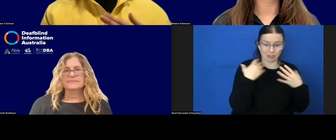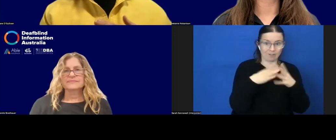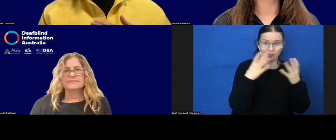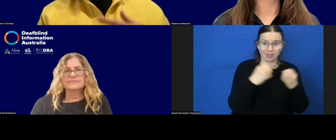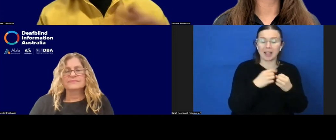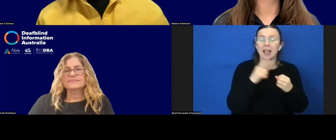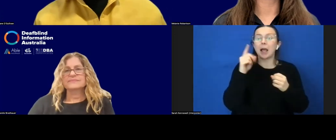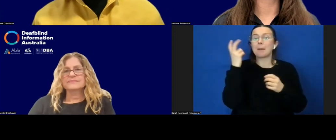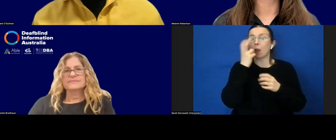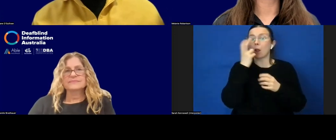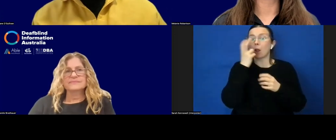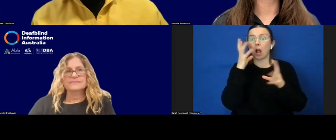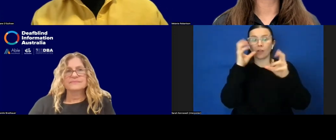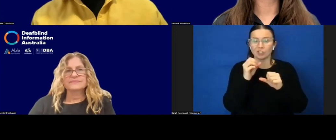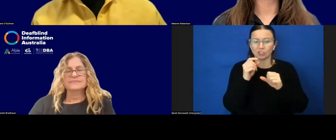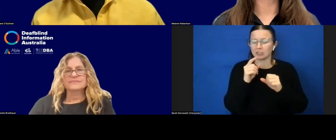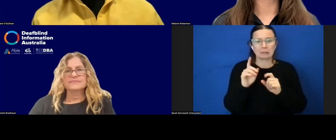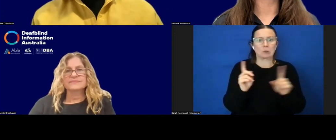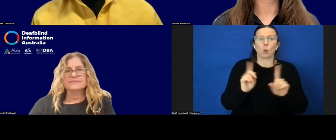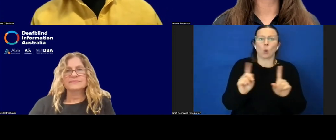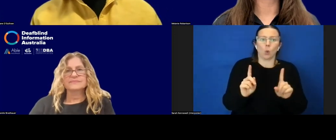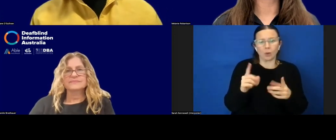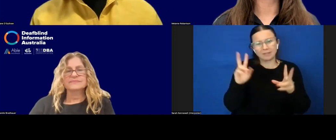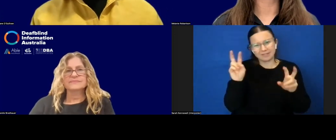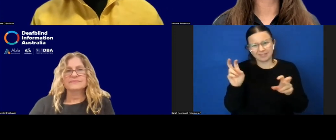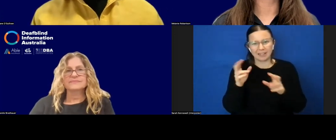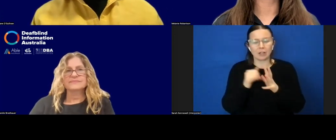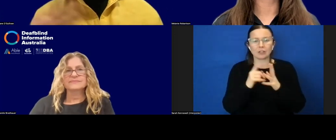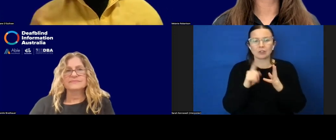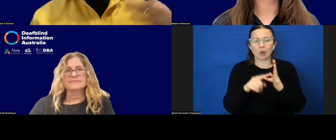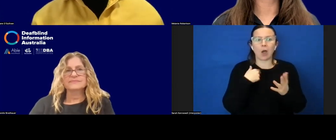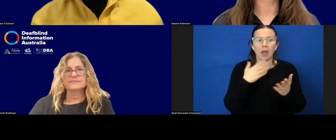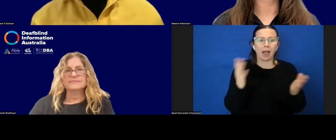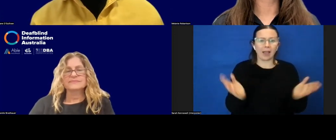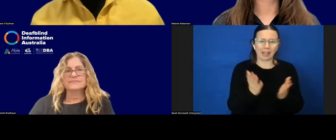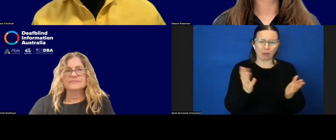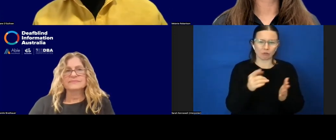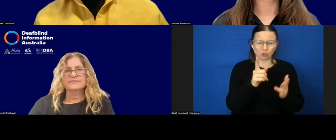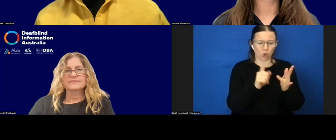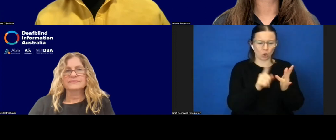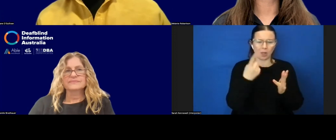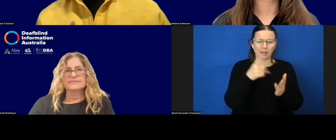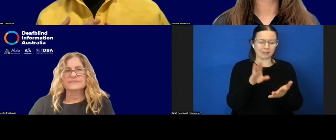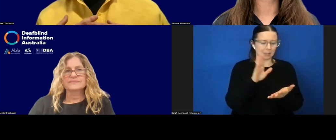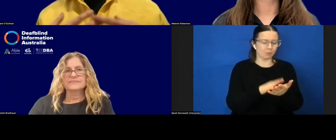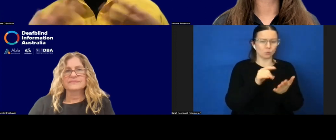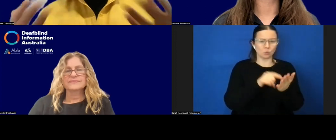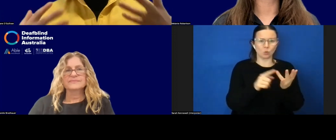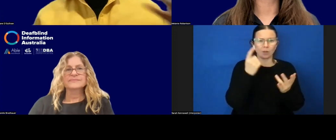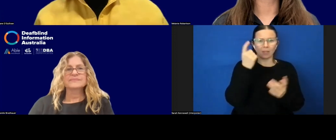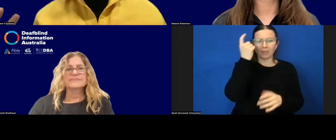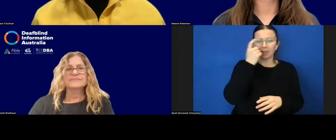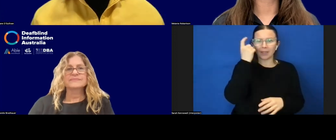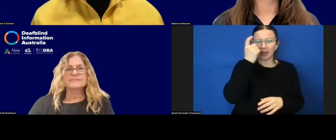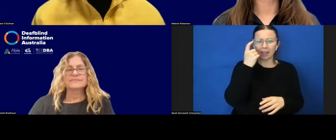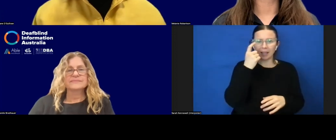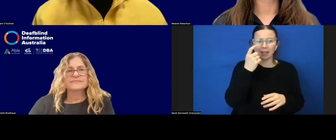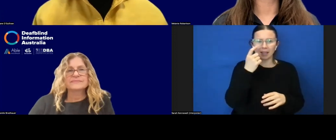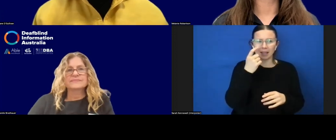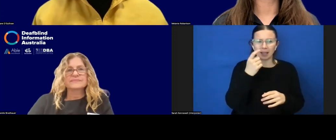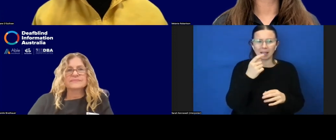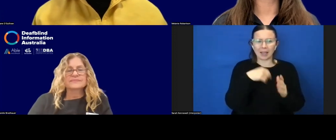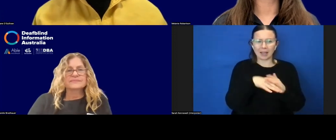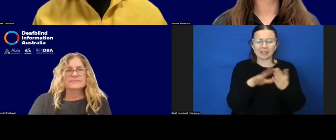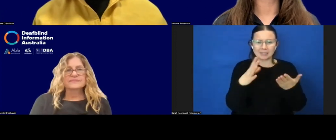it's quite a known, almost like a no, no. So I would just encourage O&Ms to think that that in a safe, considered way,